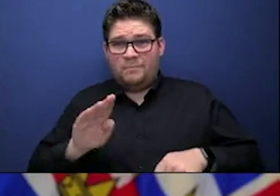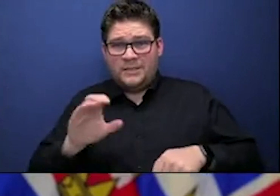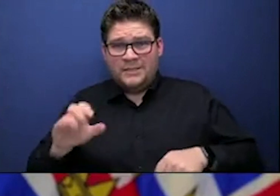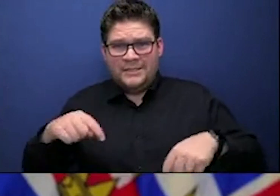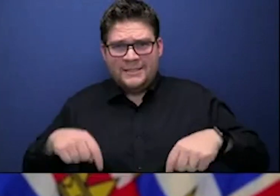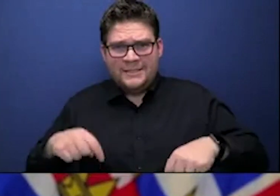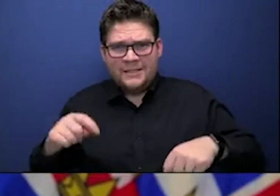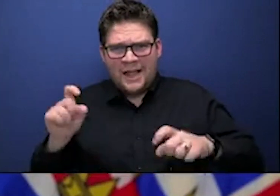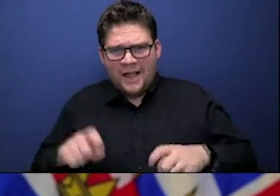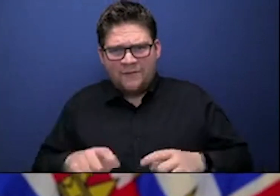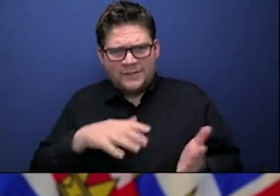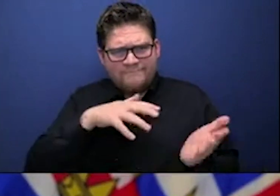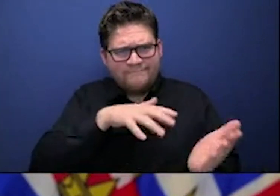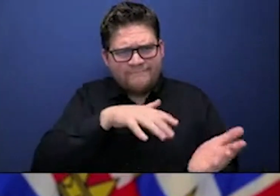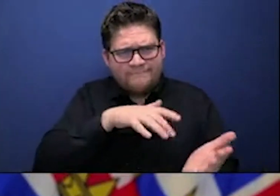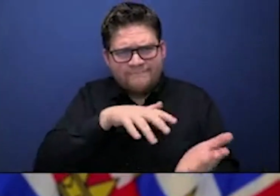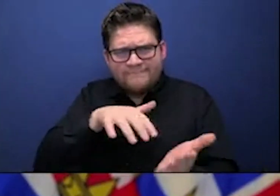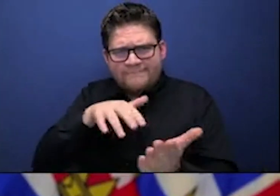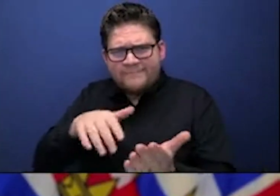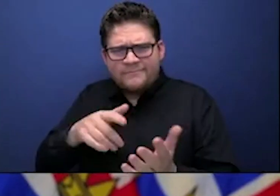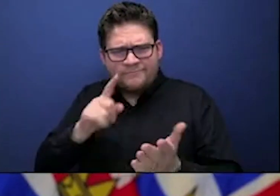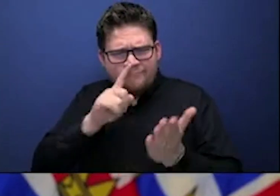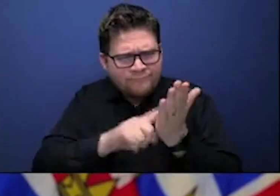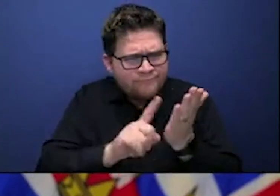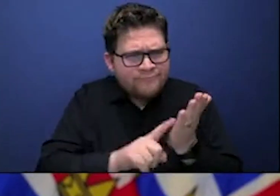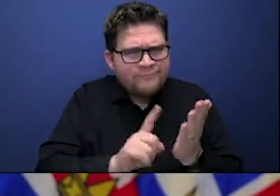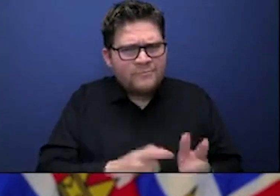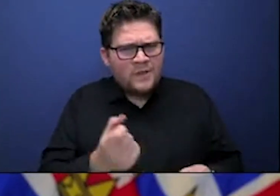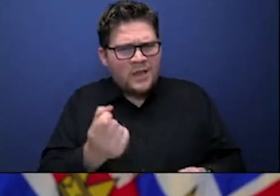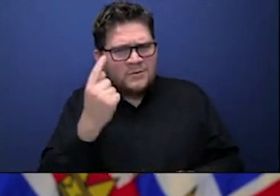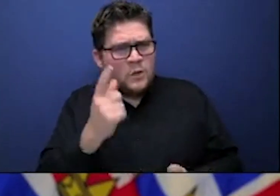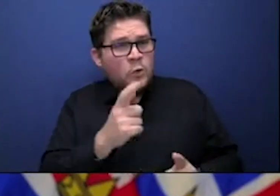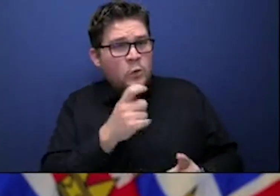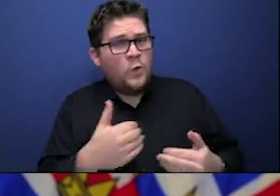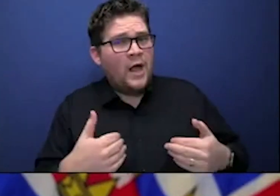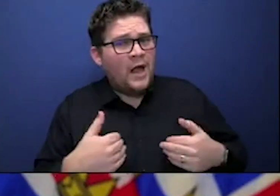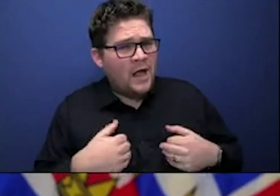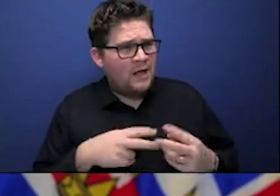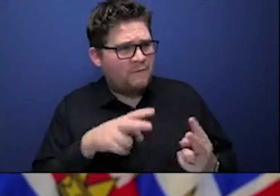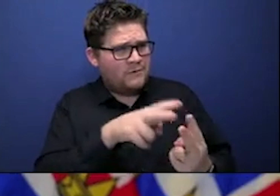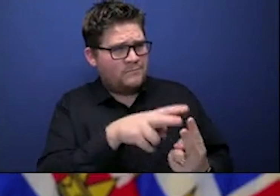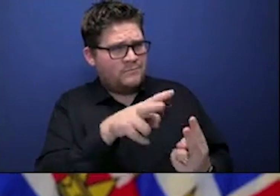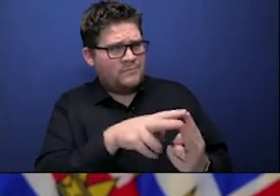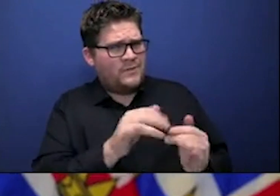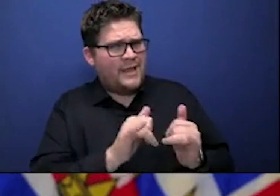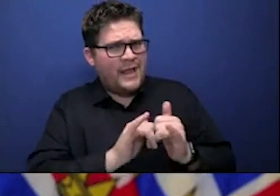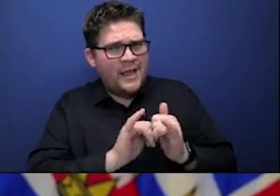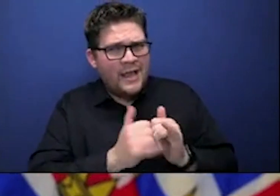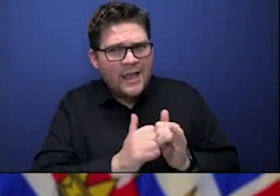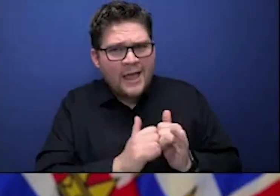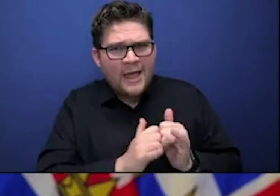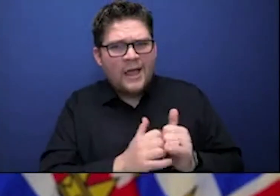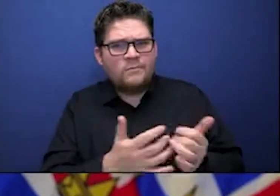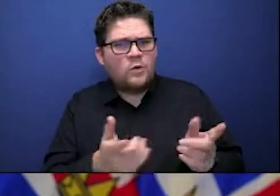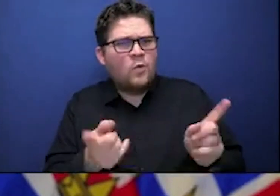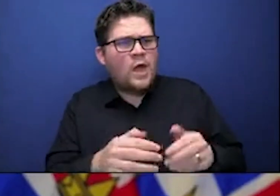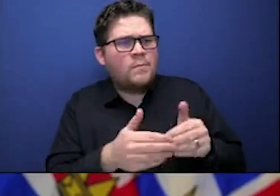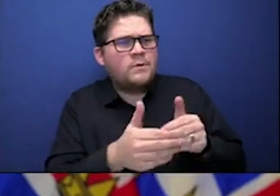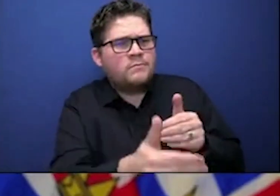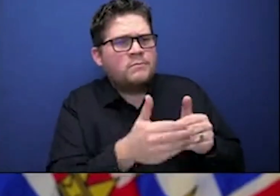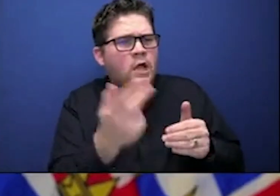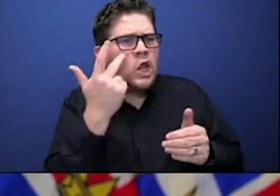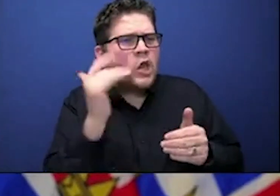have effective immunization programs if and when we get the vaccine and it's starting to come again as quickly as possible.